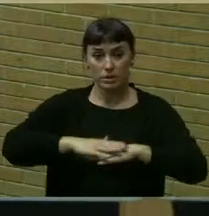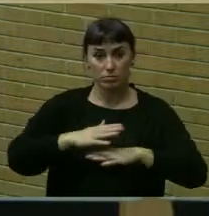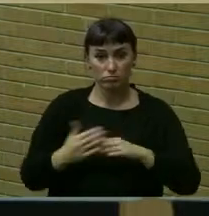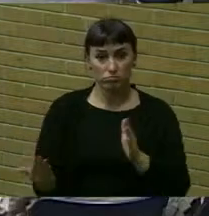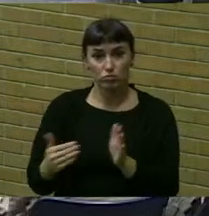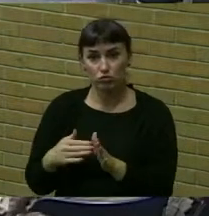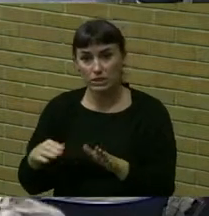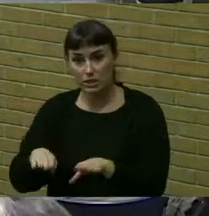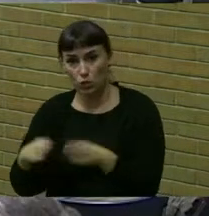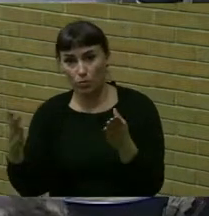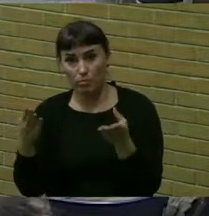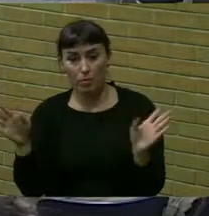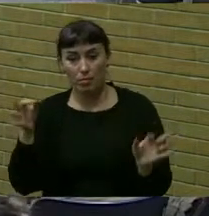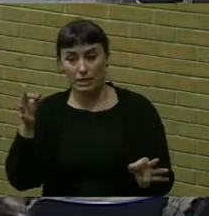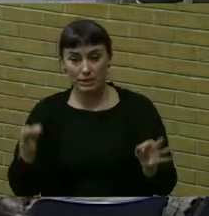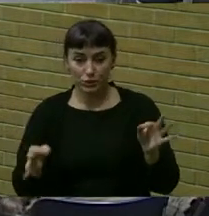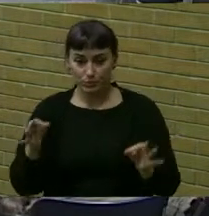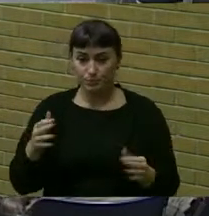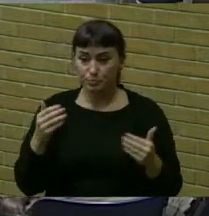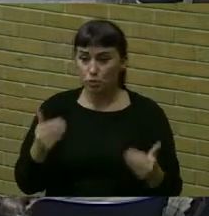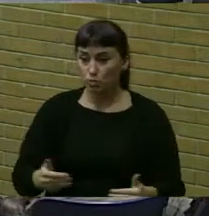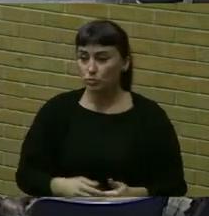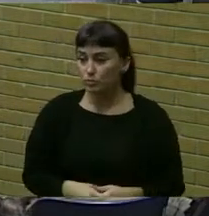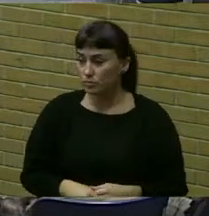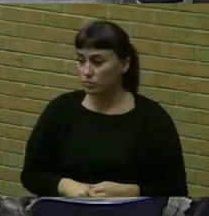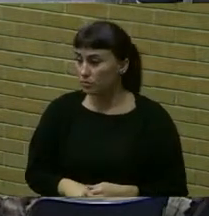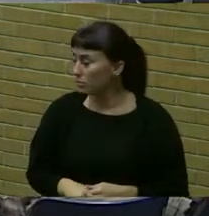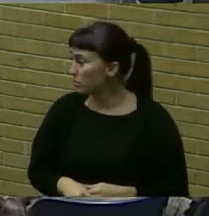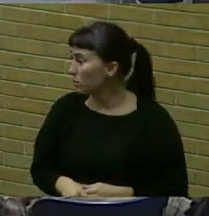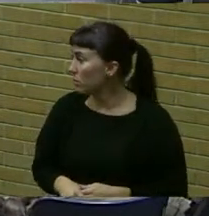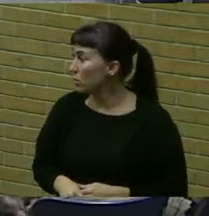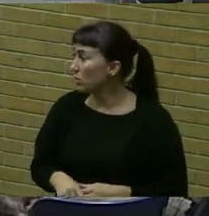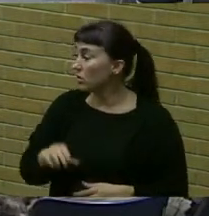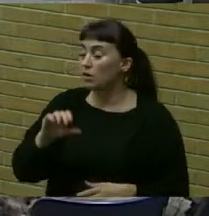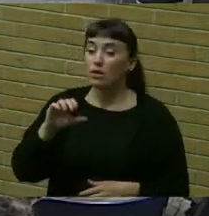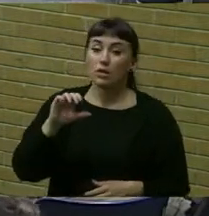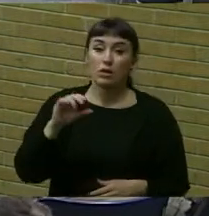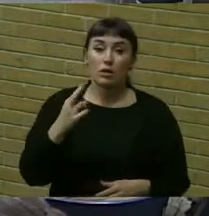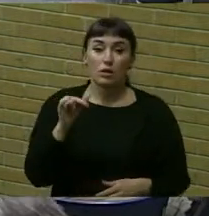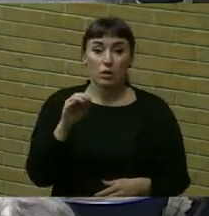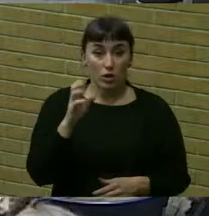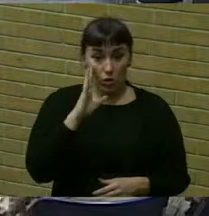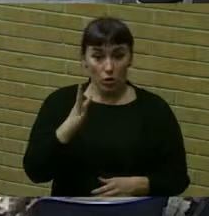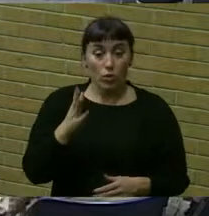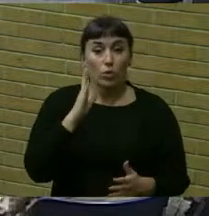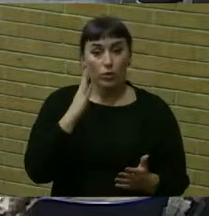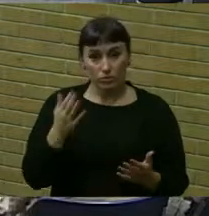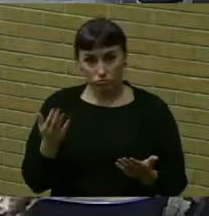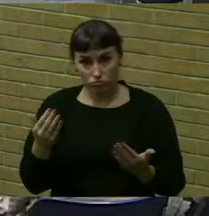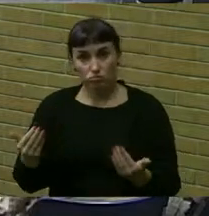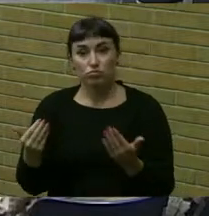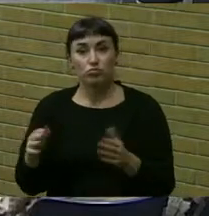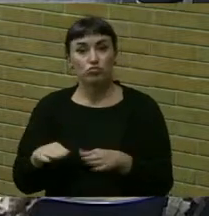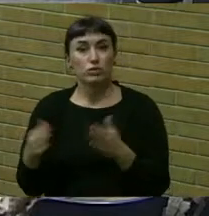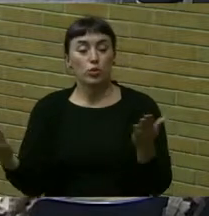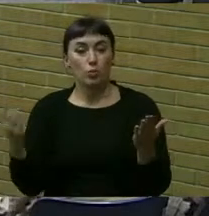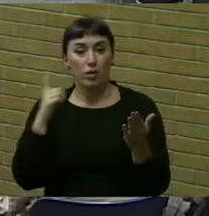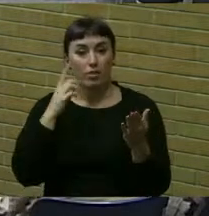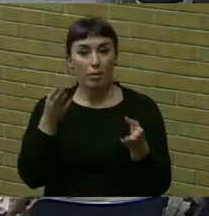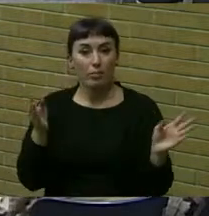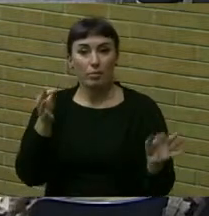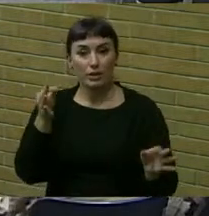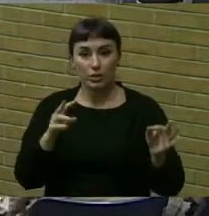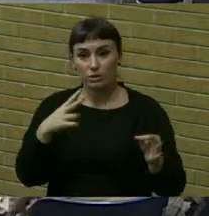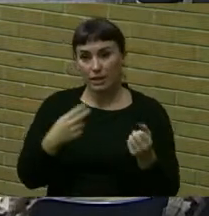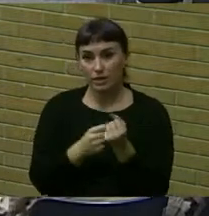reopen the public hearing? Can I have a motion, please? I move that we remove that matter from the table and reopen the public hearing. Second.